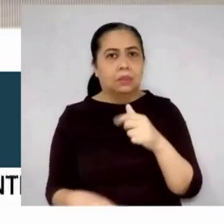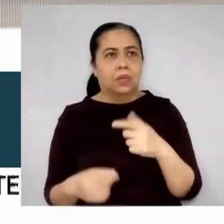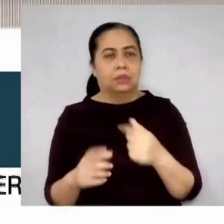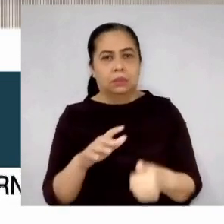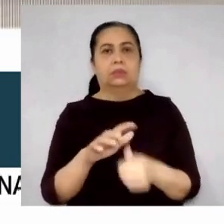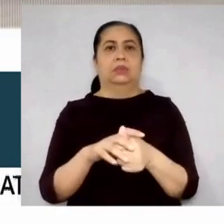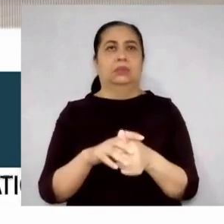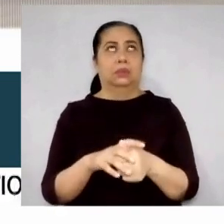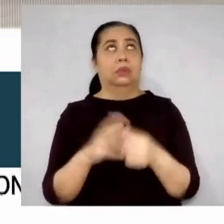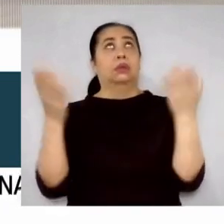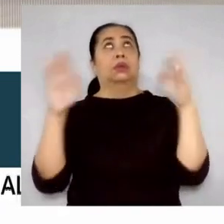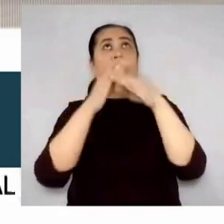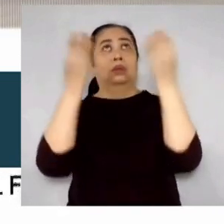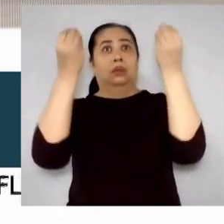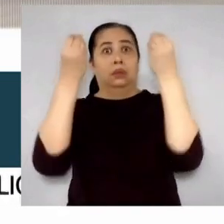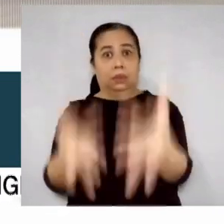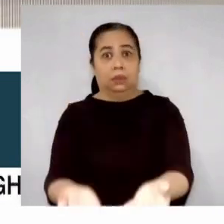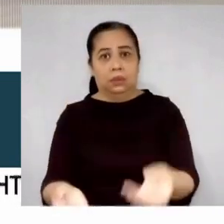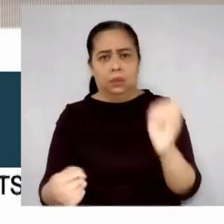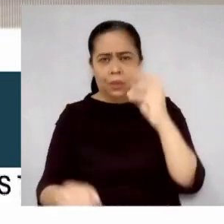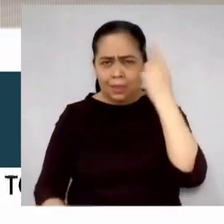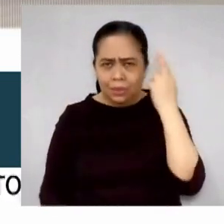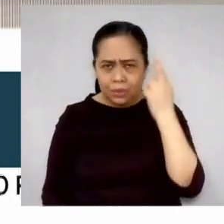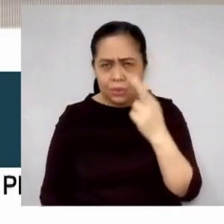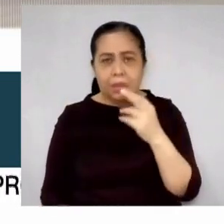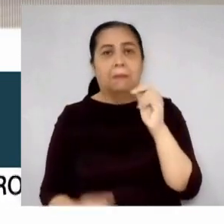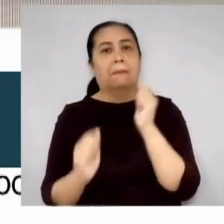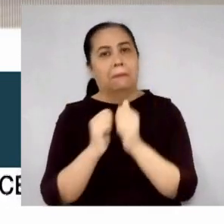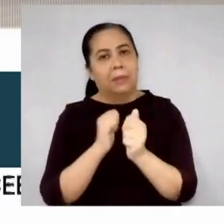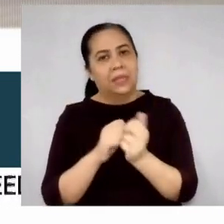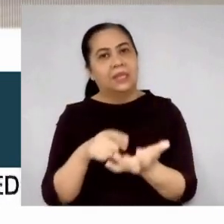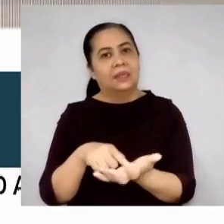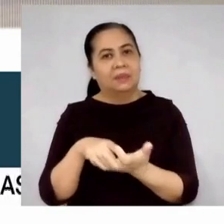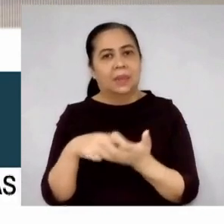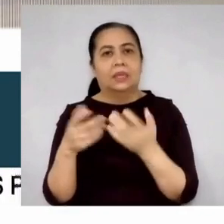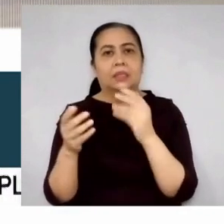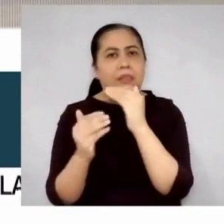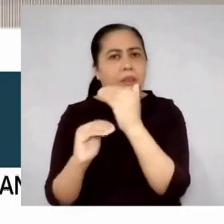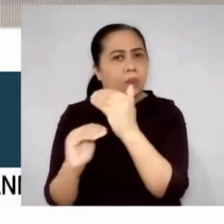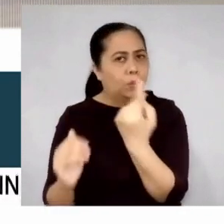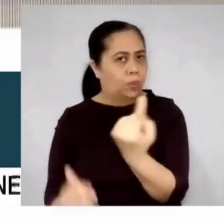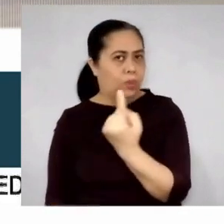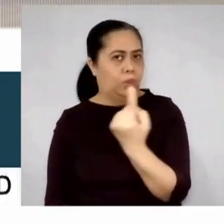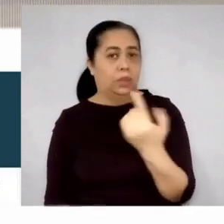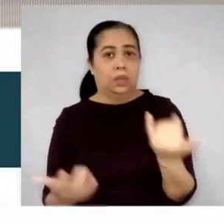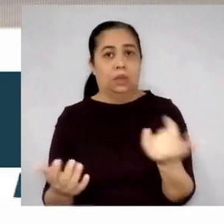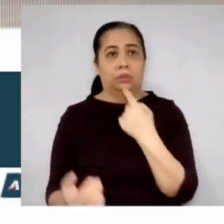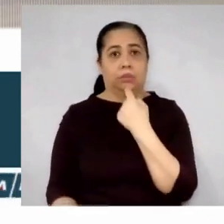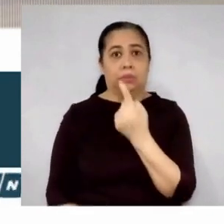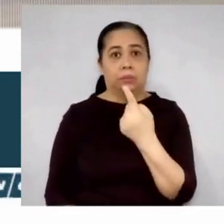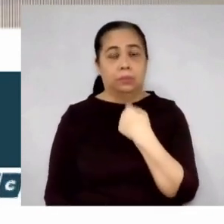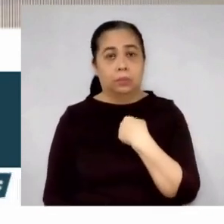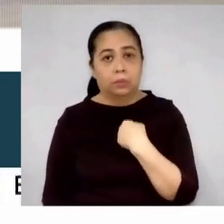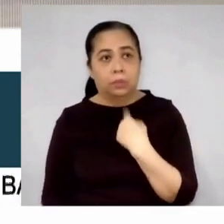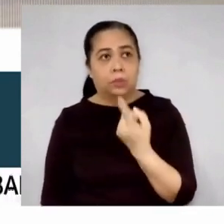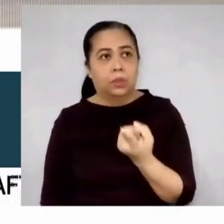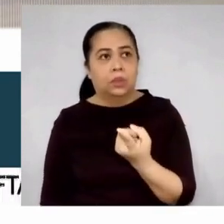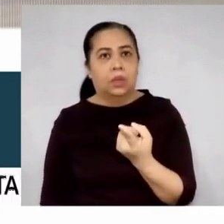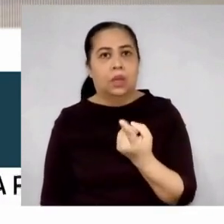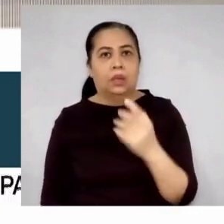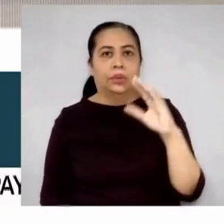heaven na walang reason yan. So that means, ang demand is ganyan lang. Ngayon, kung sinabi mo, lumiit